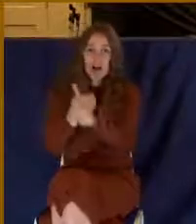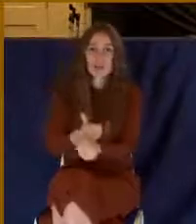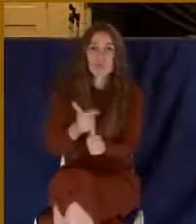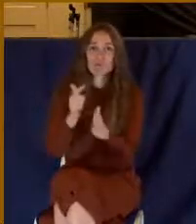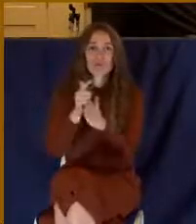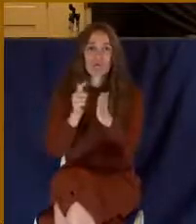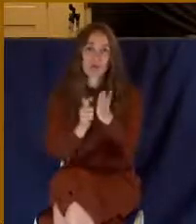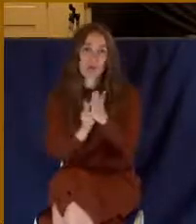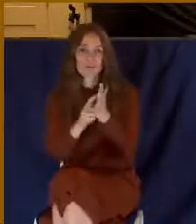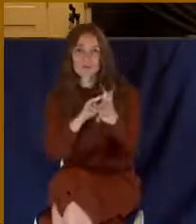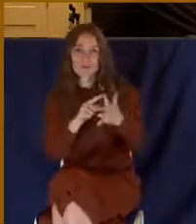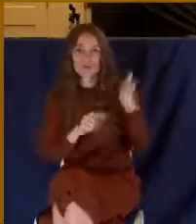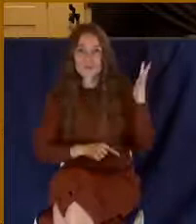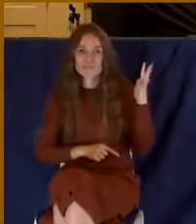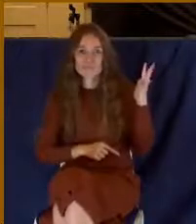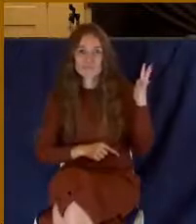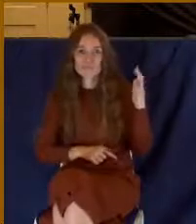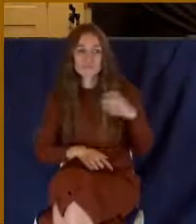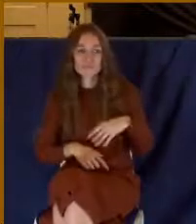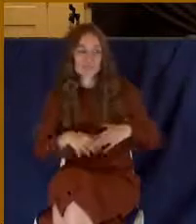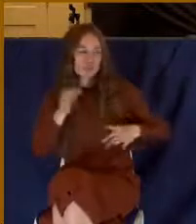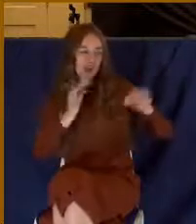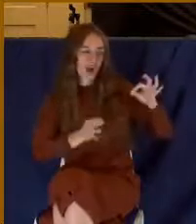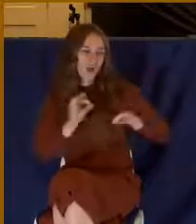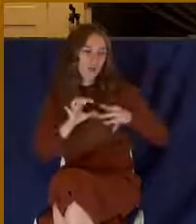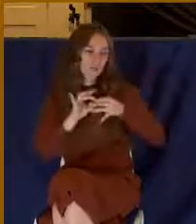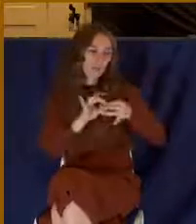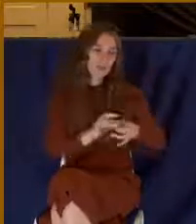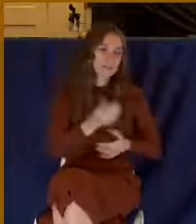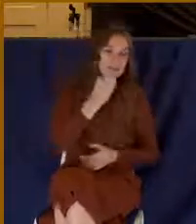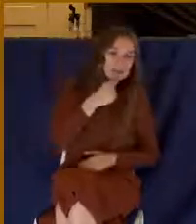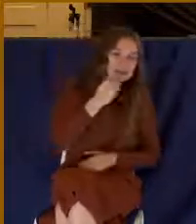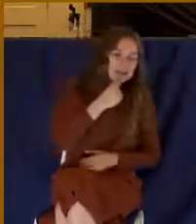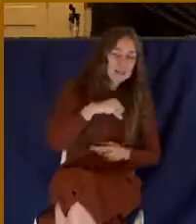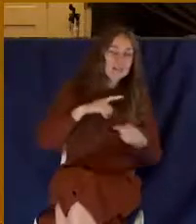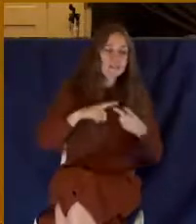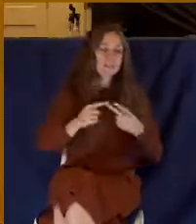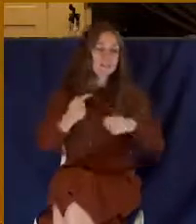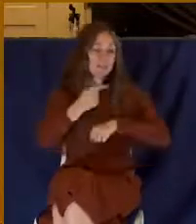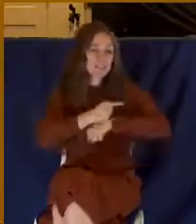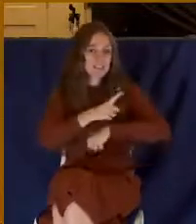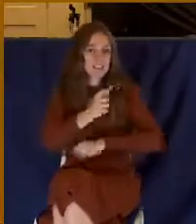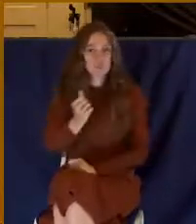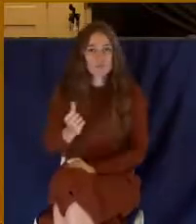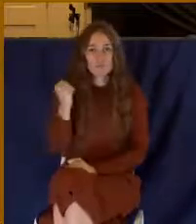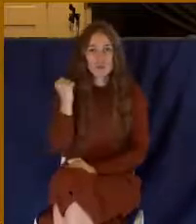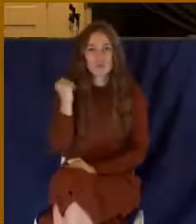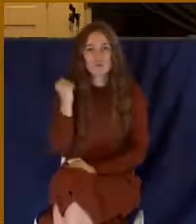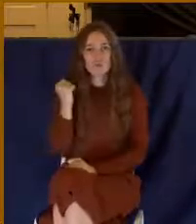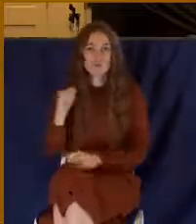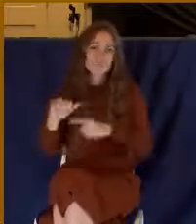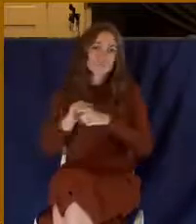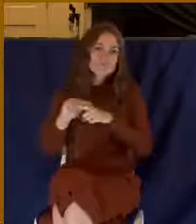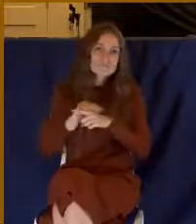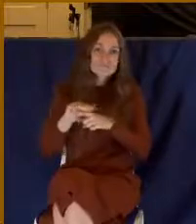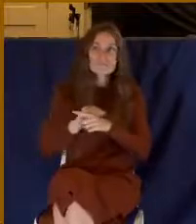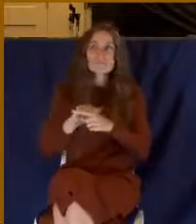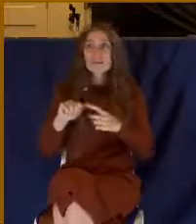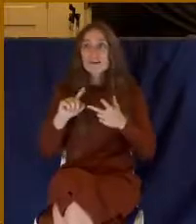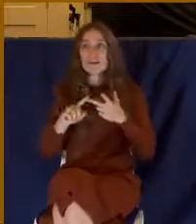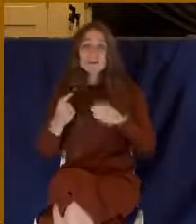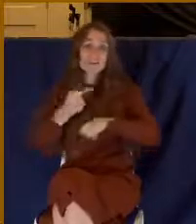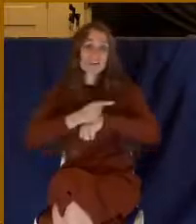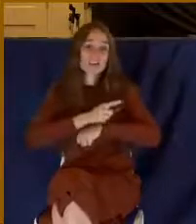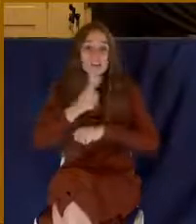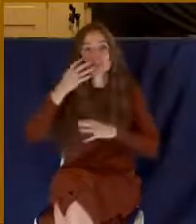they were being judged based on what they were eating and the days that they refused to observe and the days that they did observe.